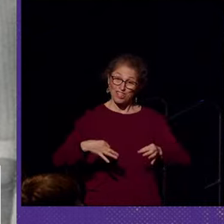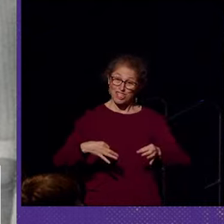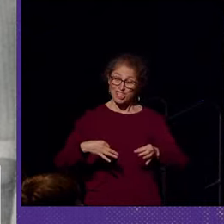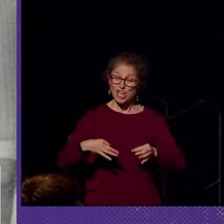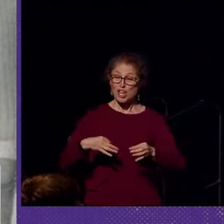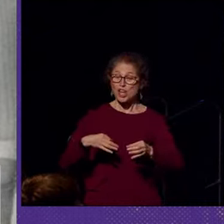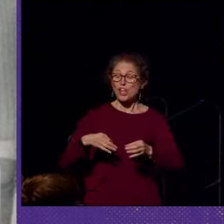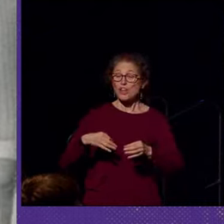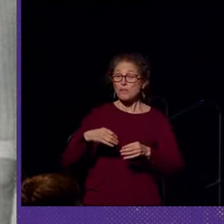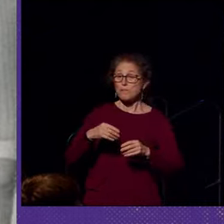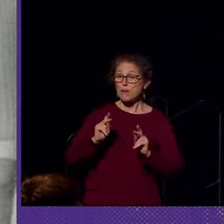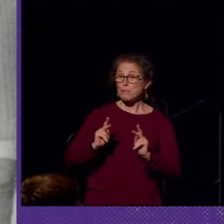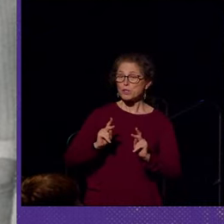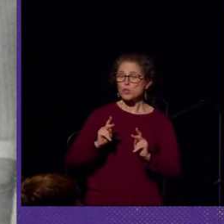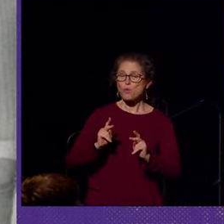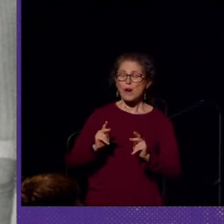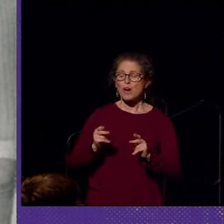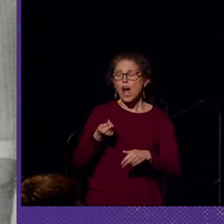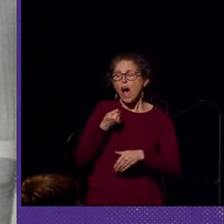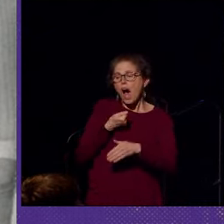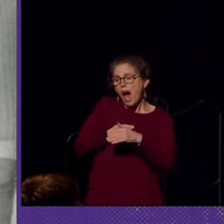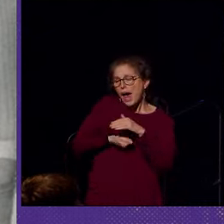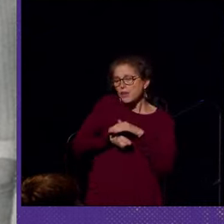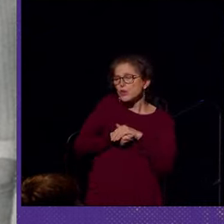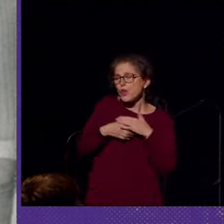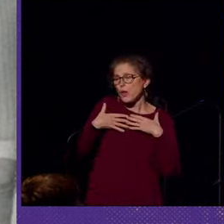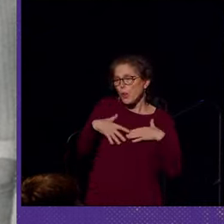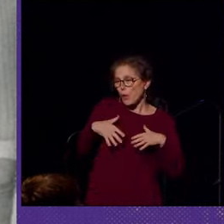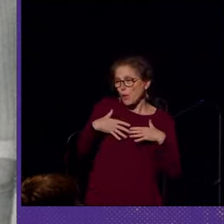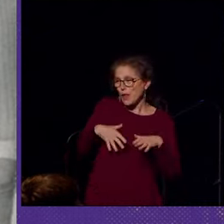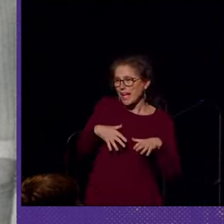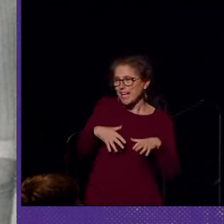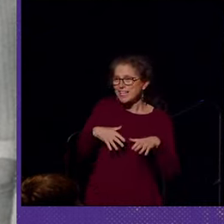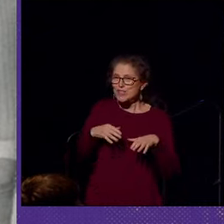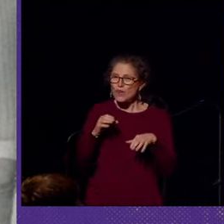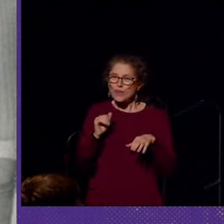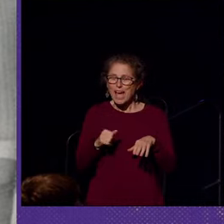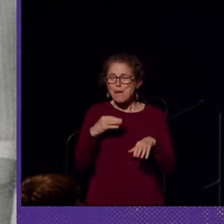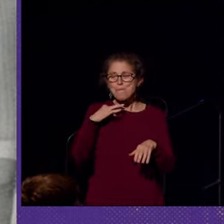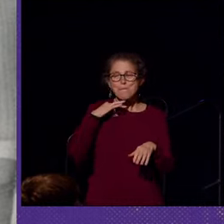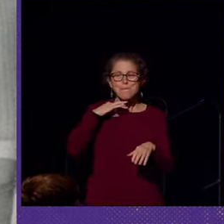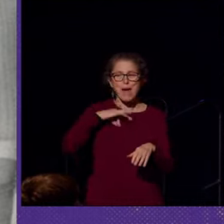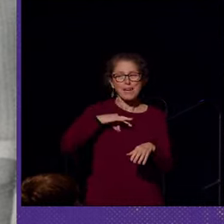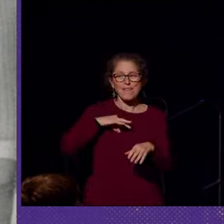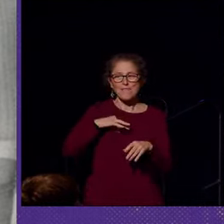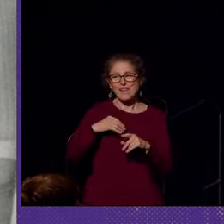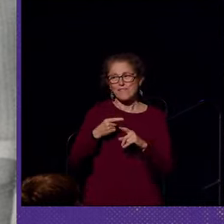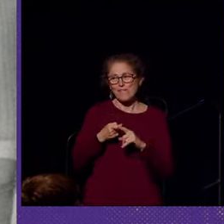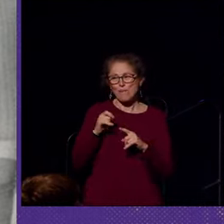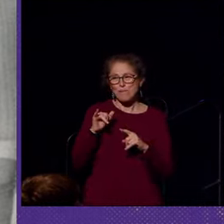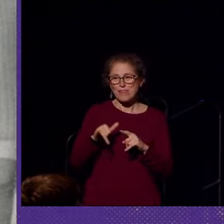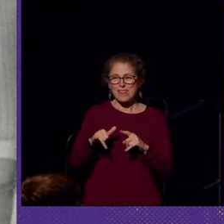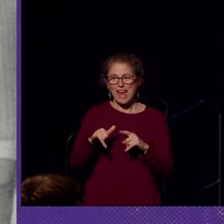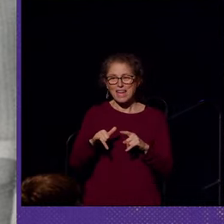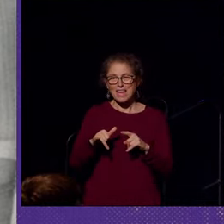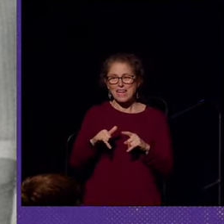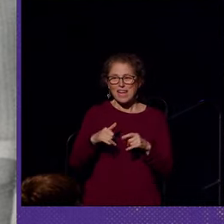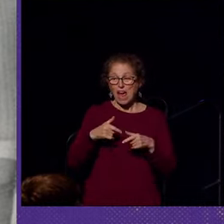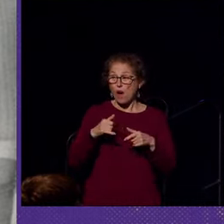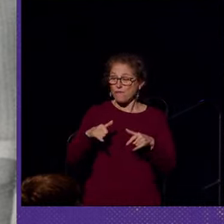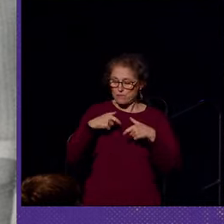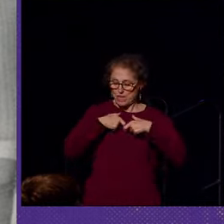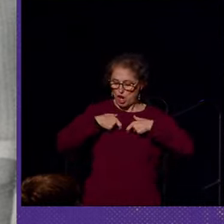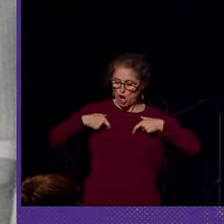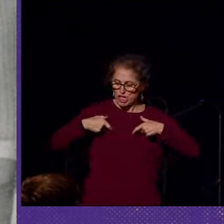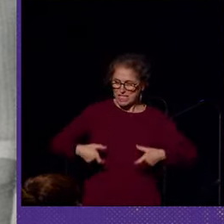to wear the hearing aids underneath the clothing in order to benefit from this invincibility, often in harnesses,